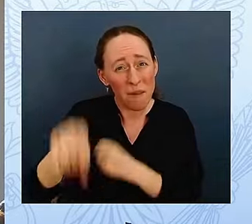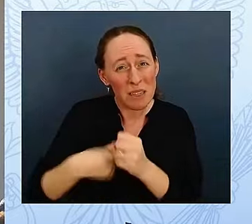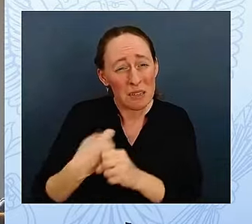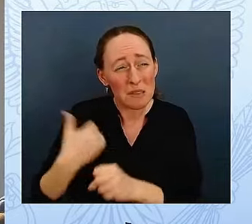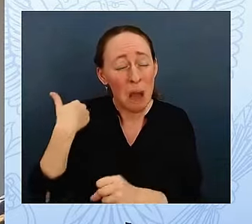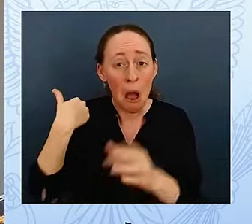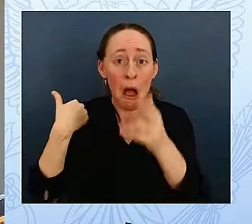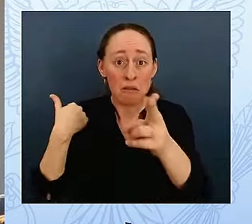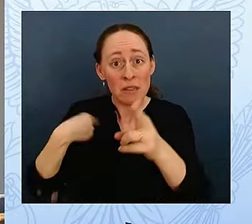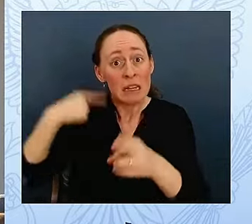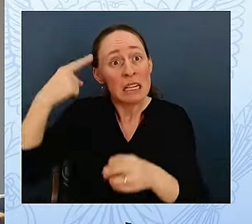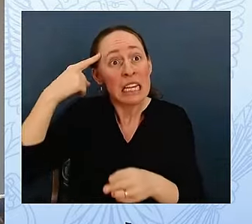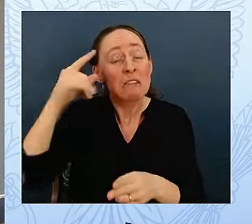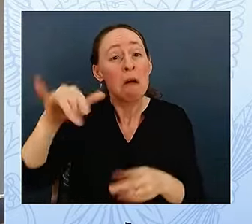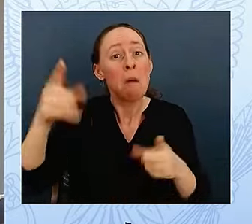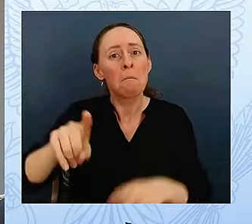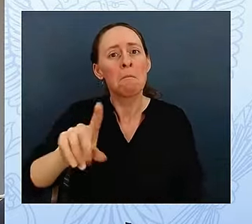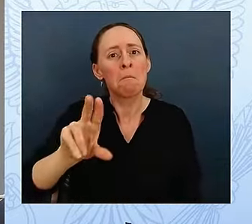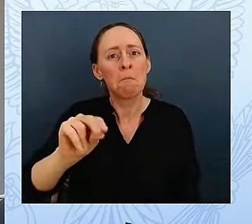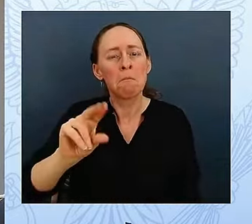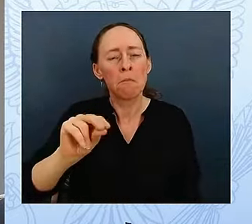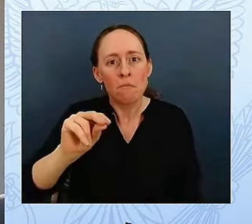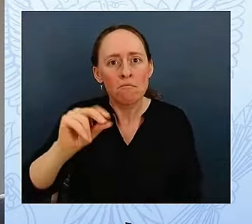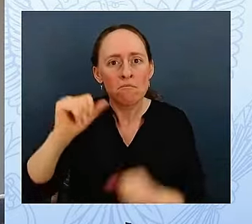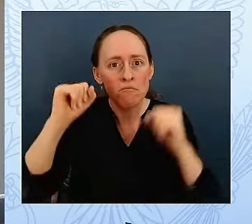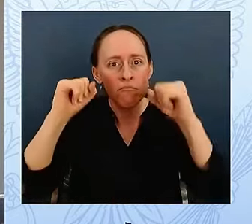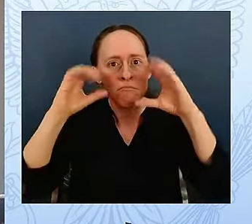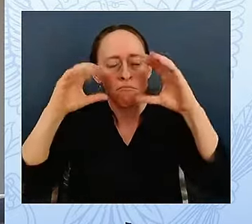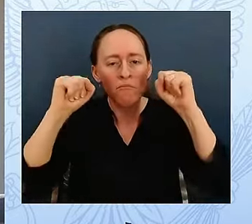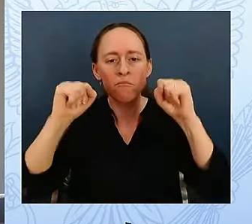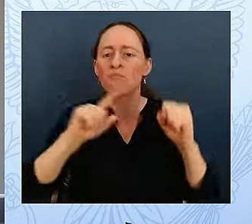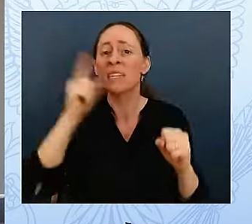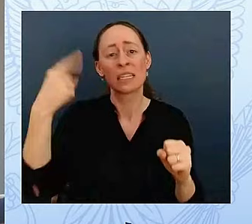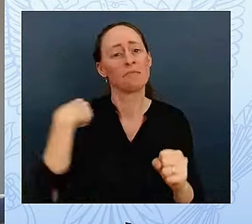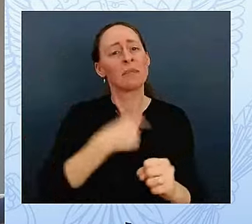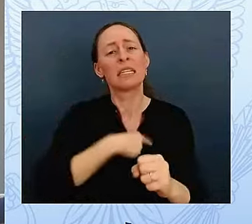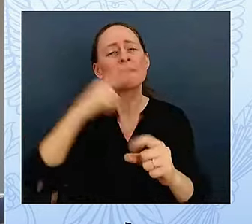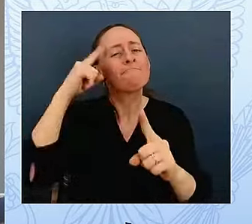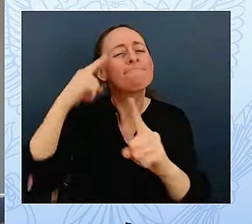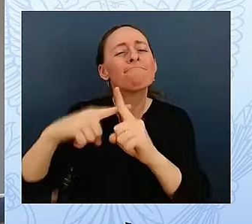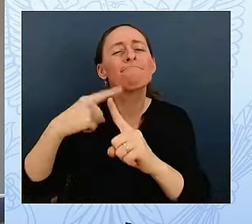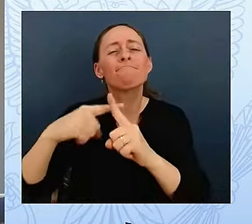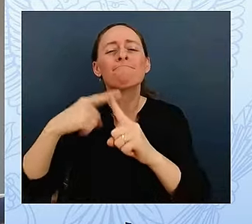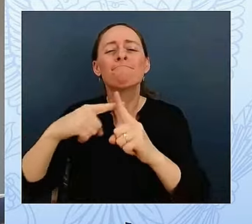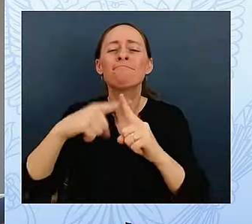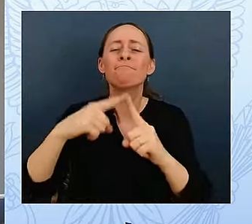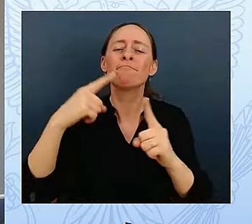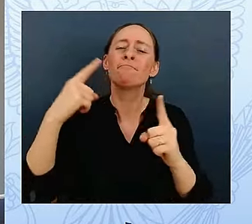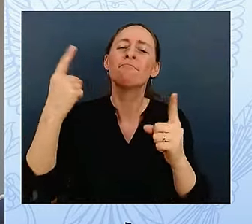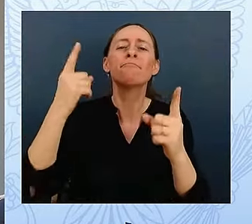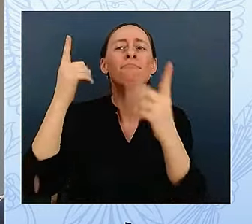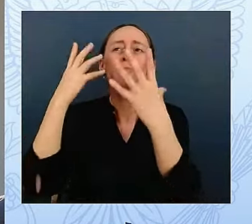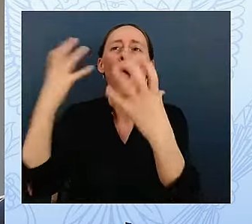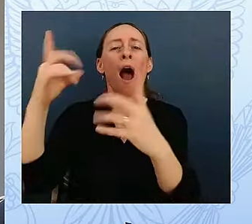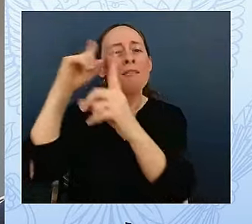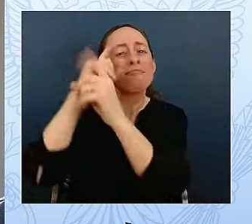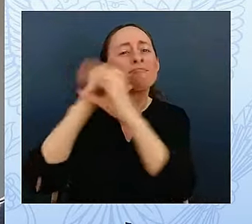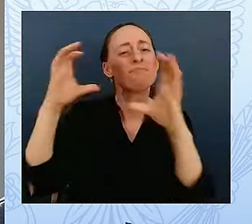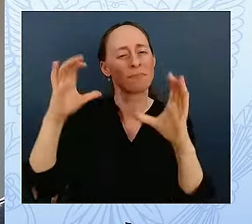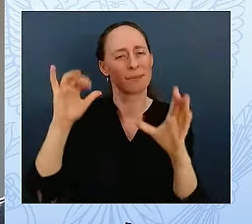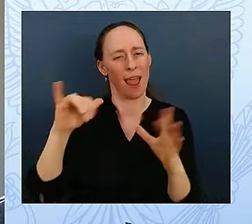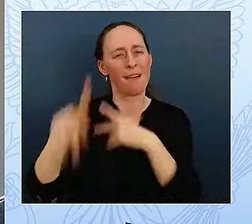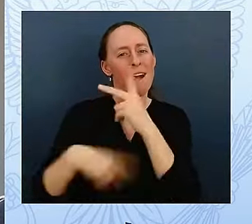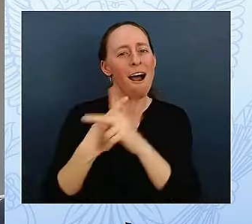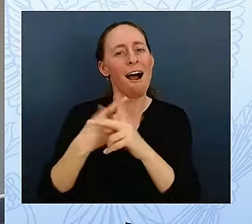aspirational, and romantic. Over the years, I've noticed that during times of peak political tension, pundits will